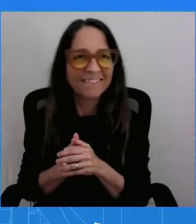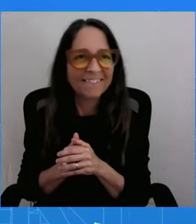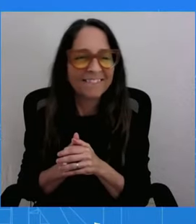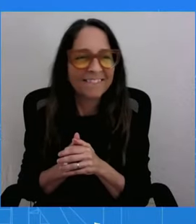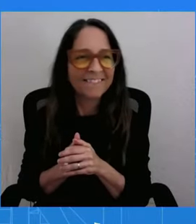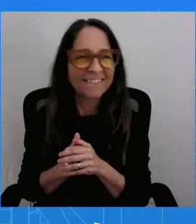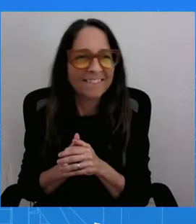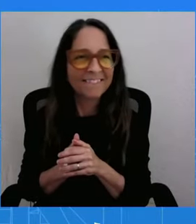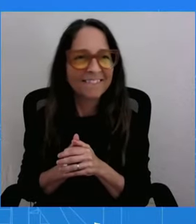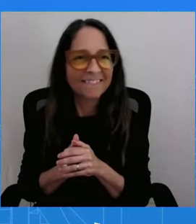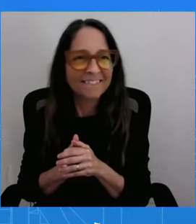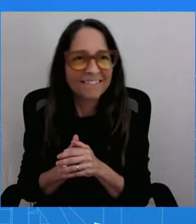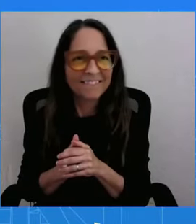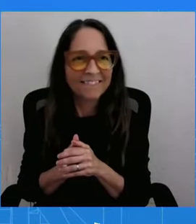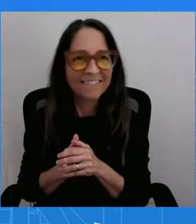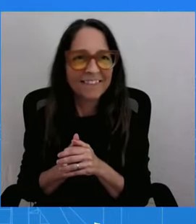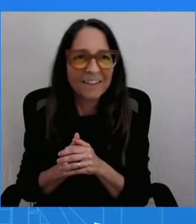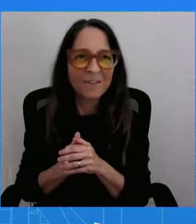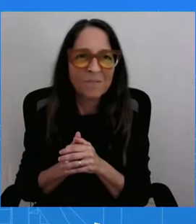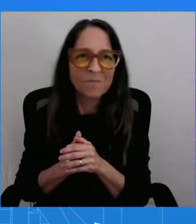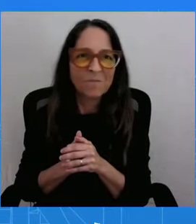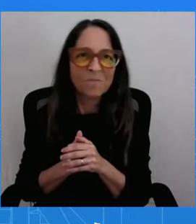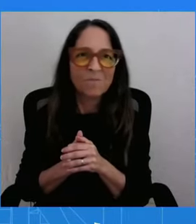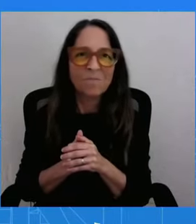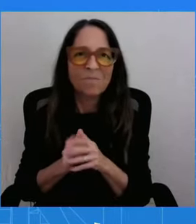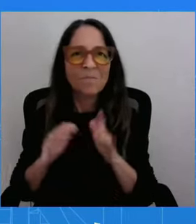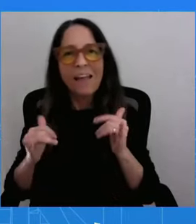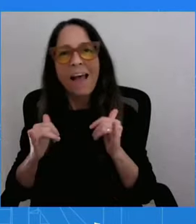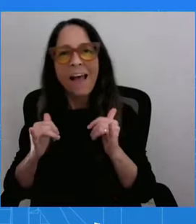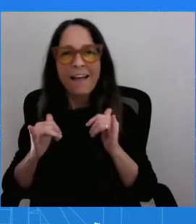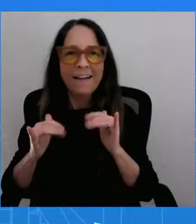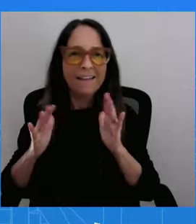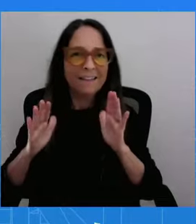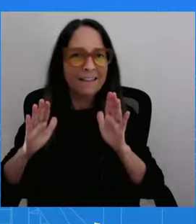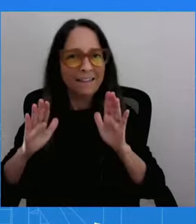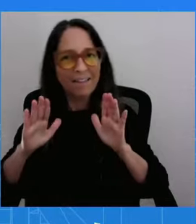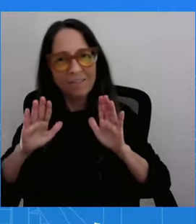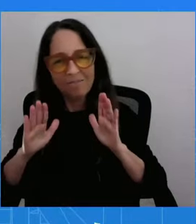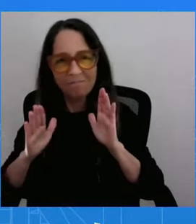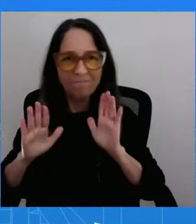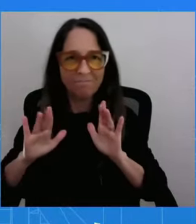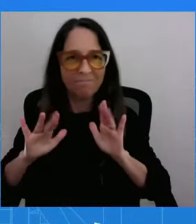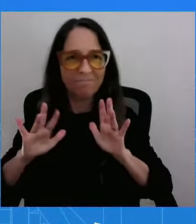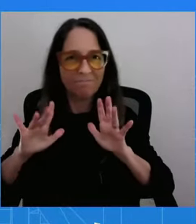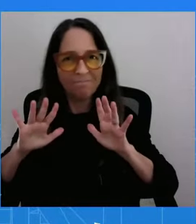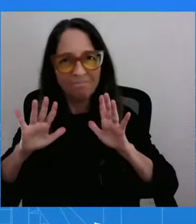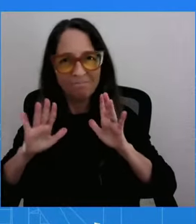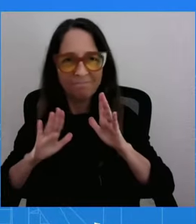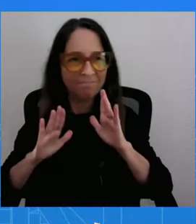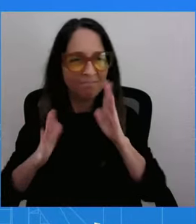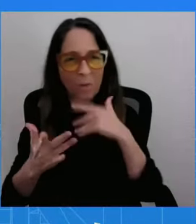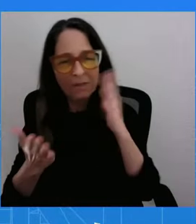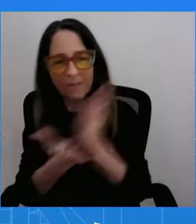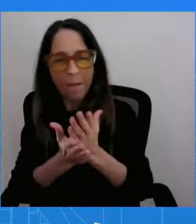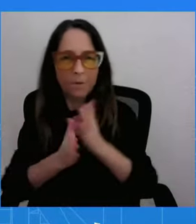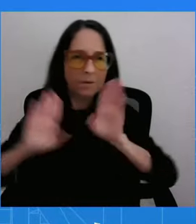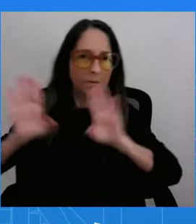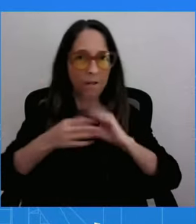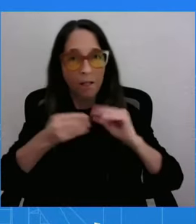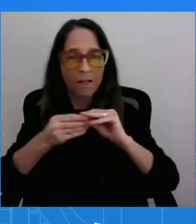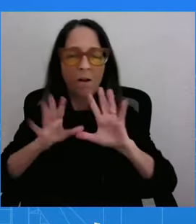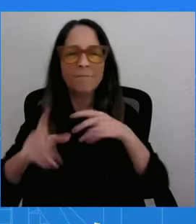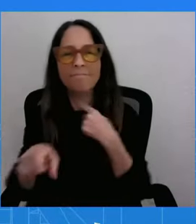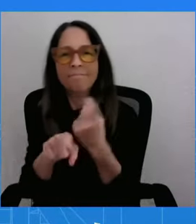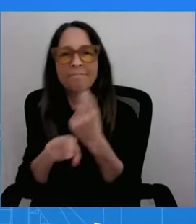And with that, we end the briefing. I'm just kidding. I do want to say as I was walking out, we did hit send on a